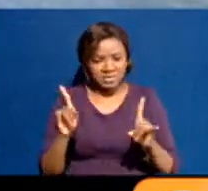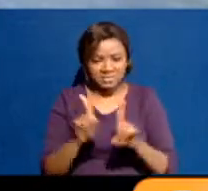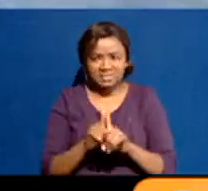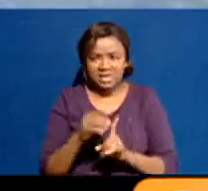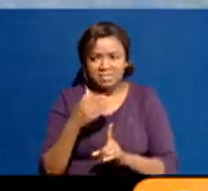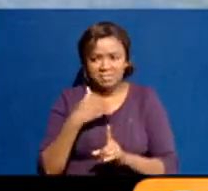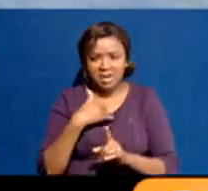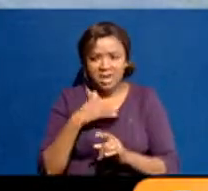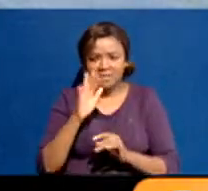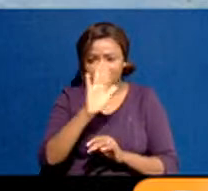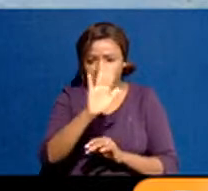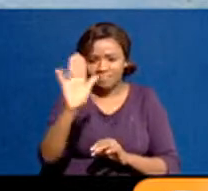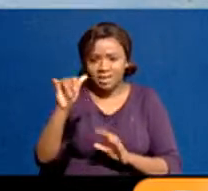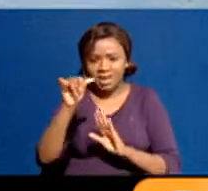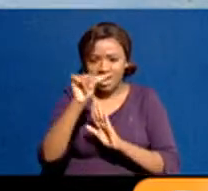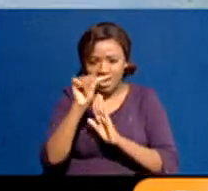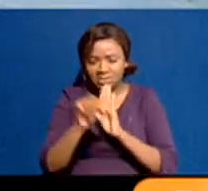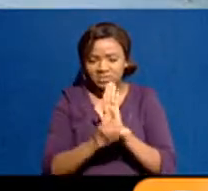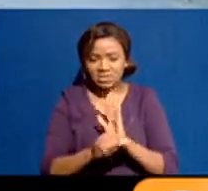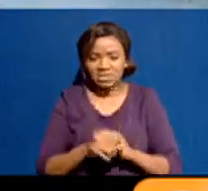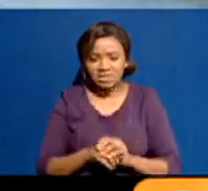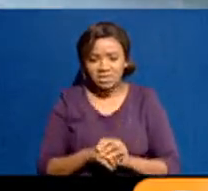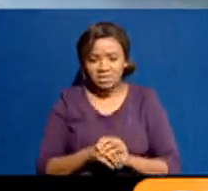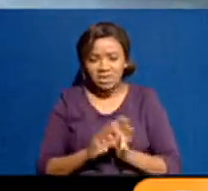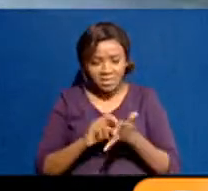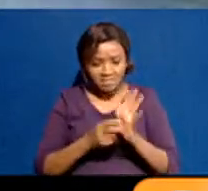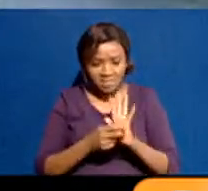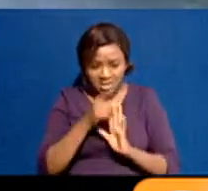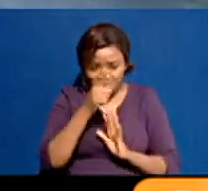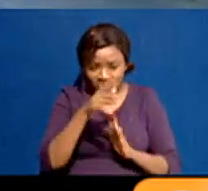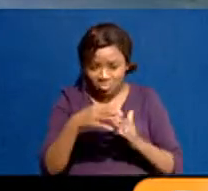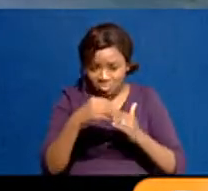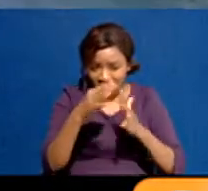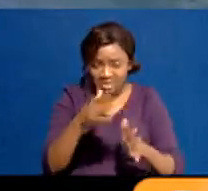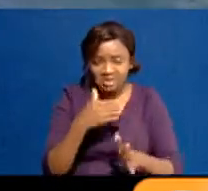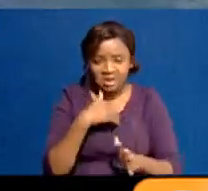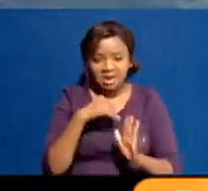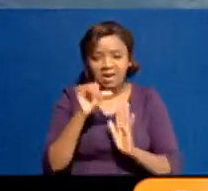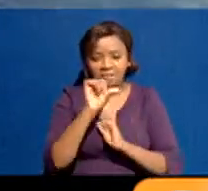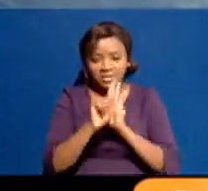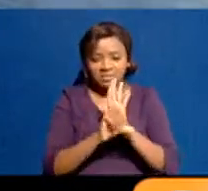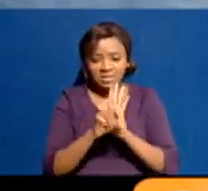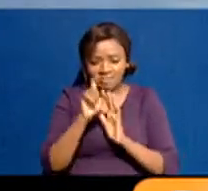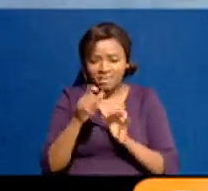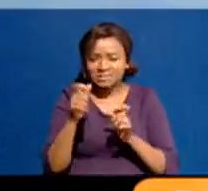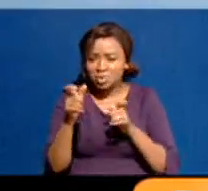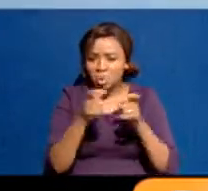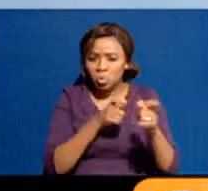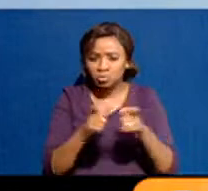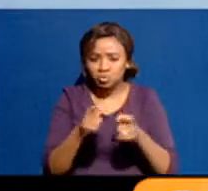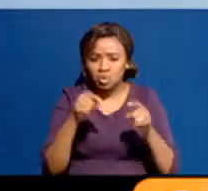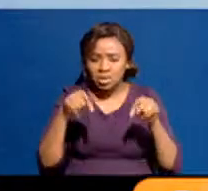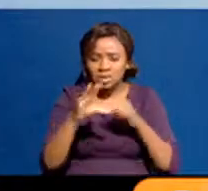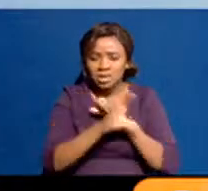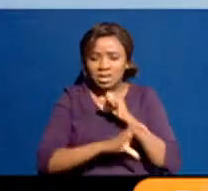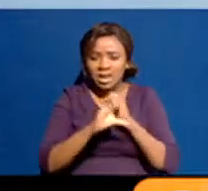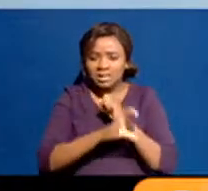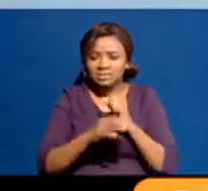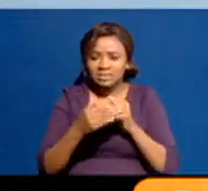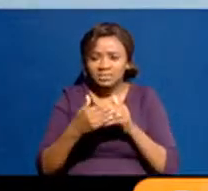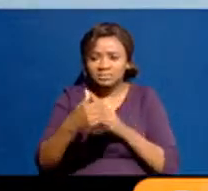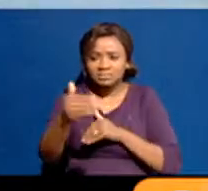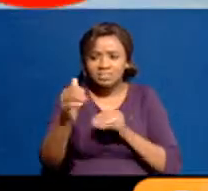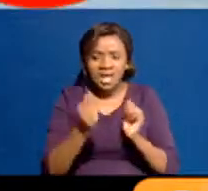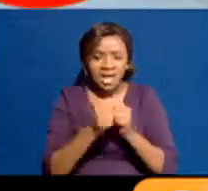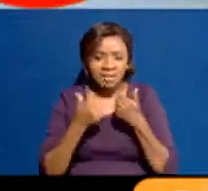agenda of their own. So, as a leader, you must actually have an agenda to control the narrative of what's happening outside there. Otherwise,